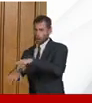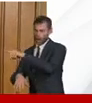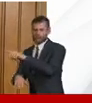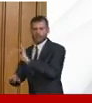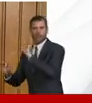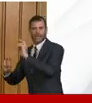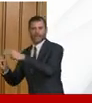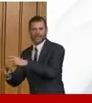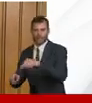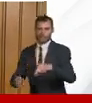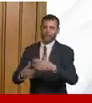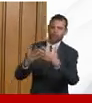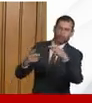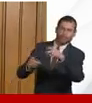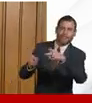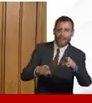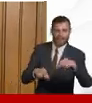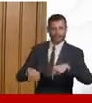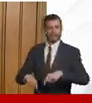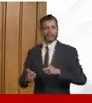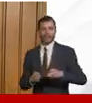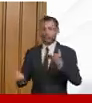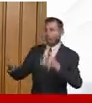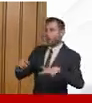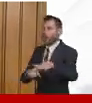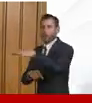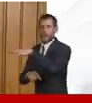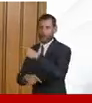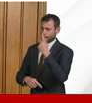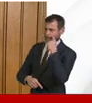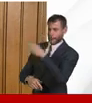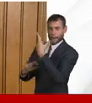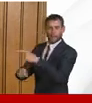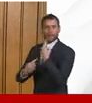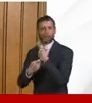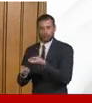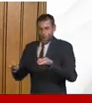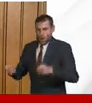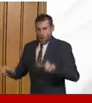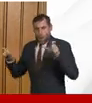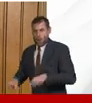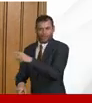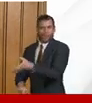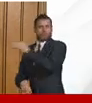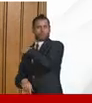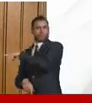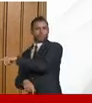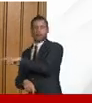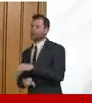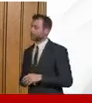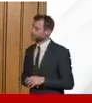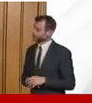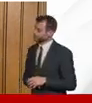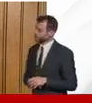many deaths there have been and what the impacts of various lockdowns have been and i think the word lockdown as i've mentioned previously is very difficult